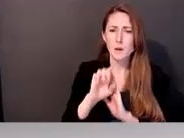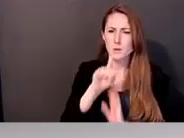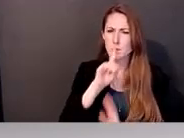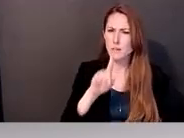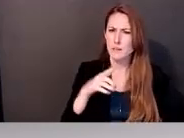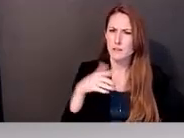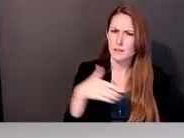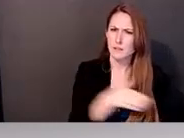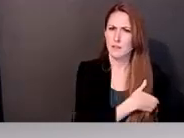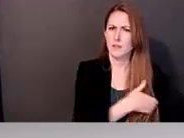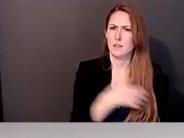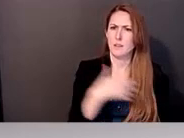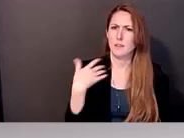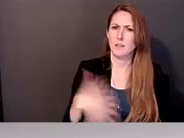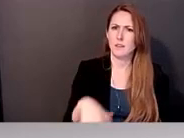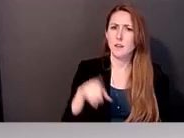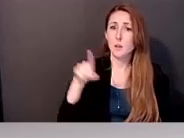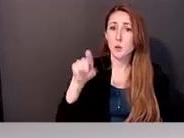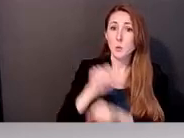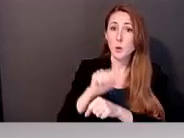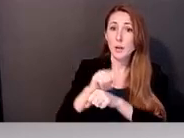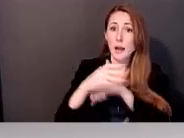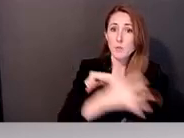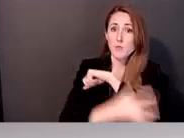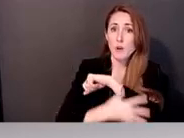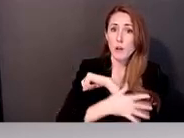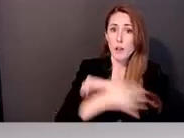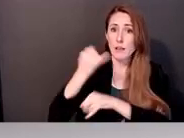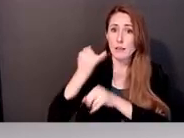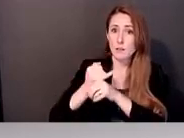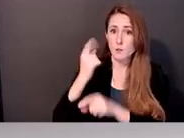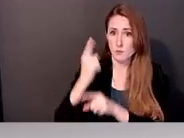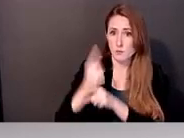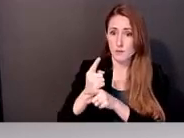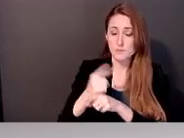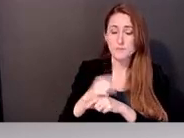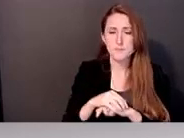at a rural institute, right? And, um,